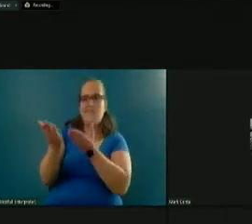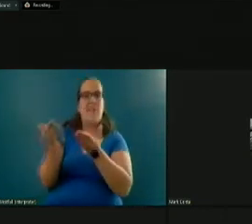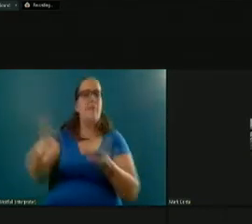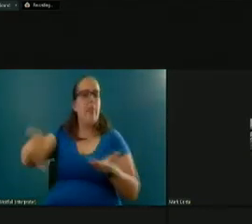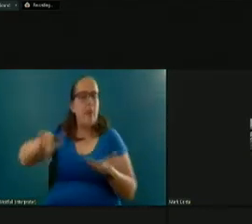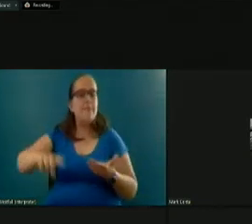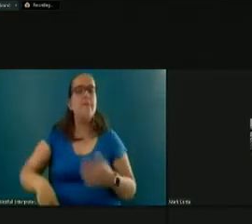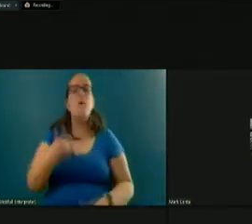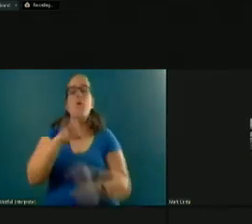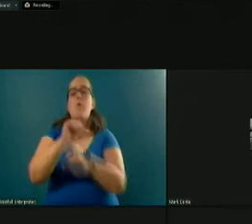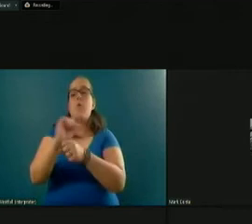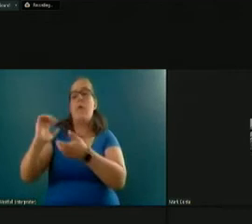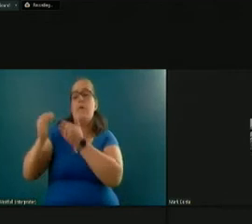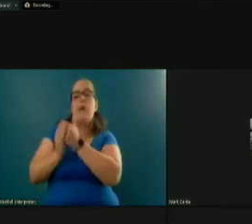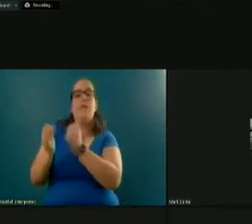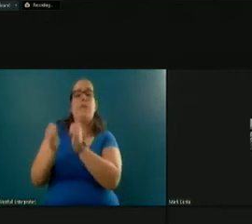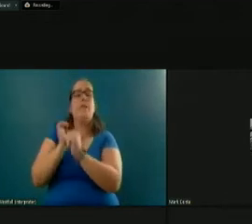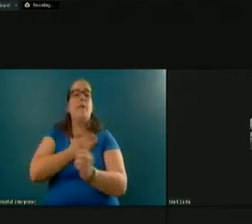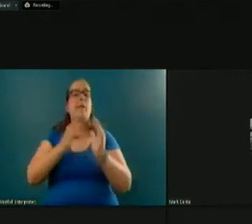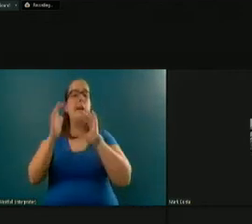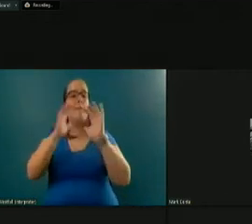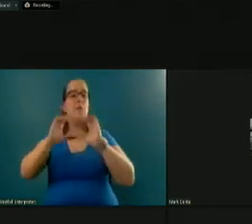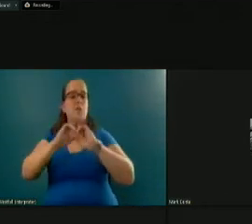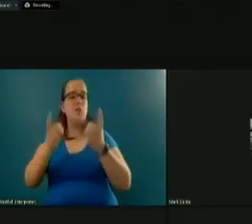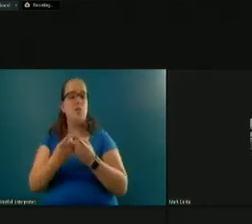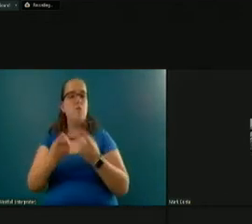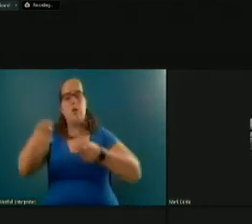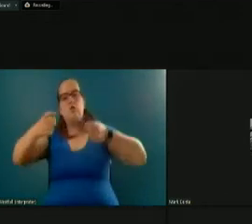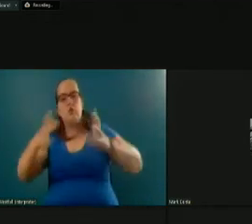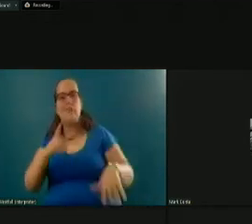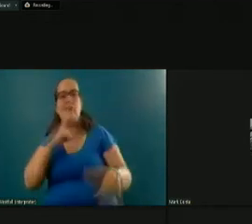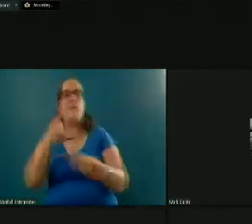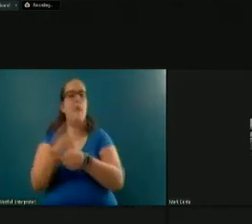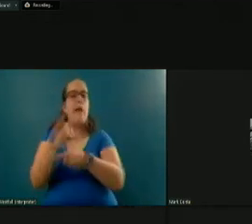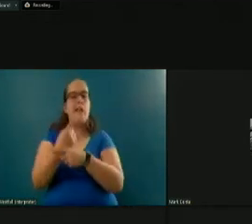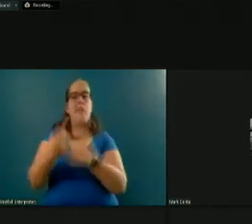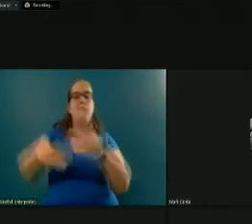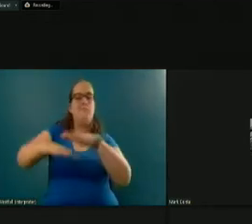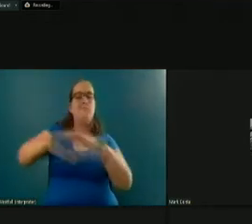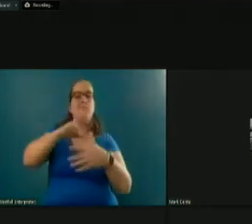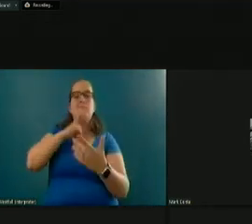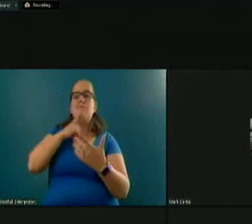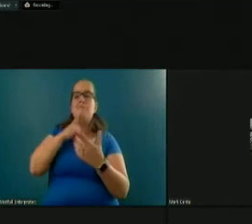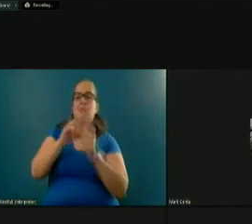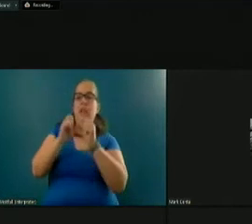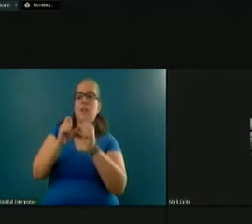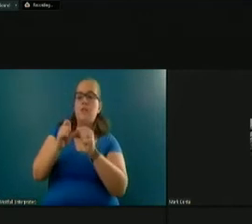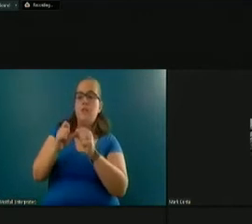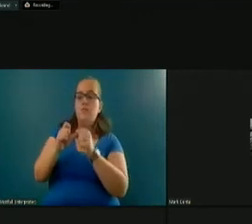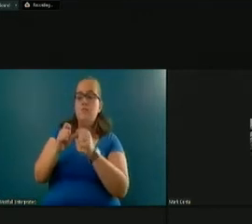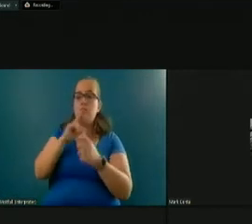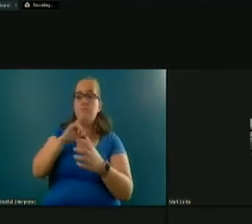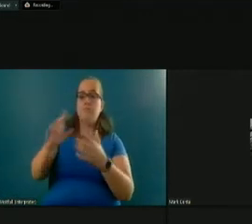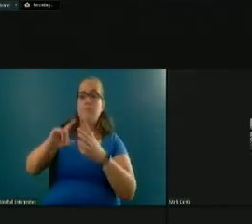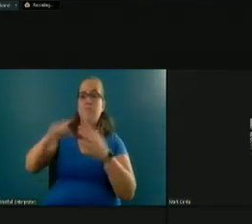We work closely with our communications director on a regular basis to continuously employ new strategies to reach